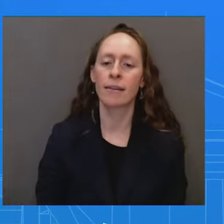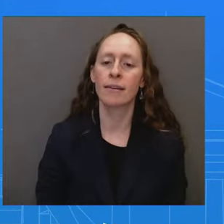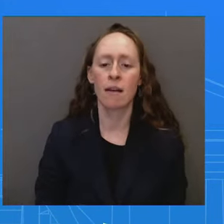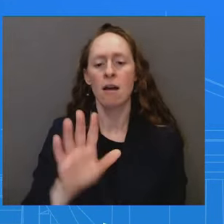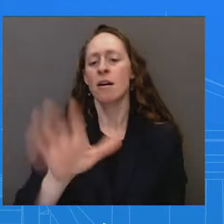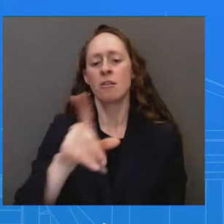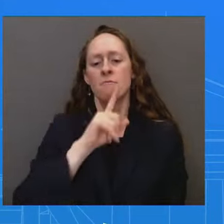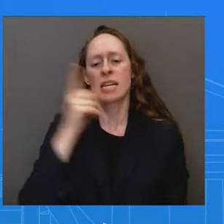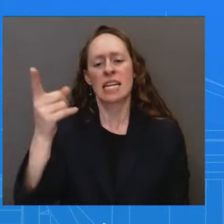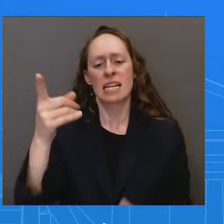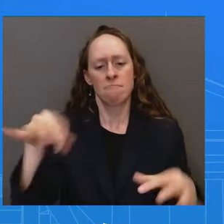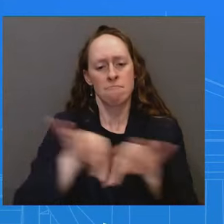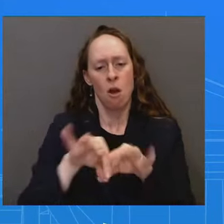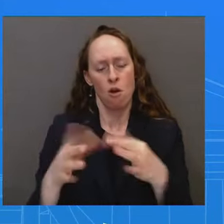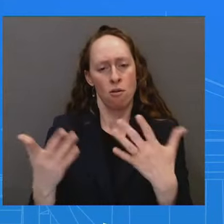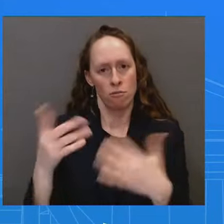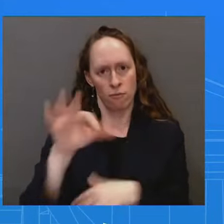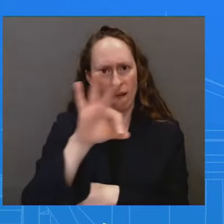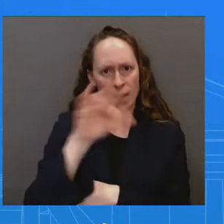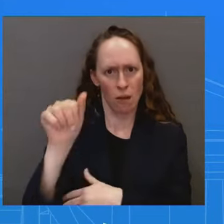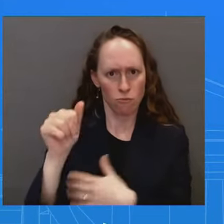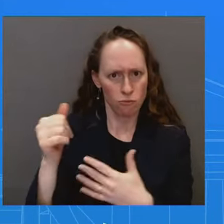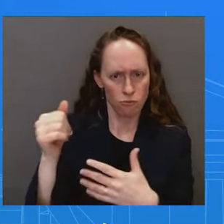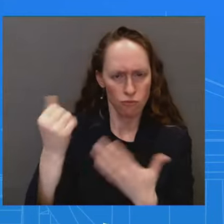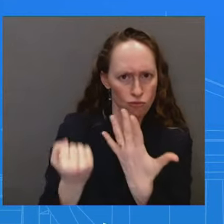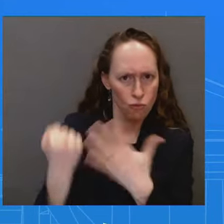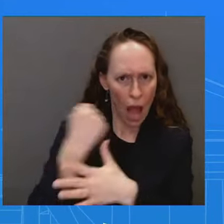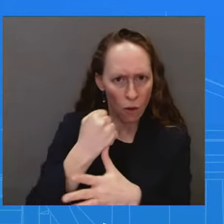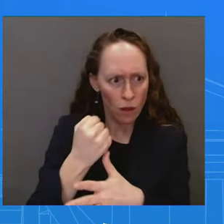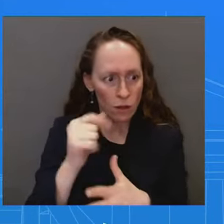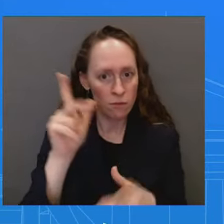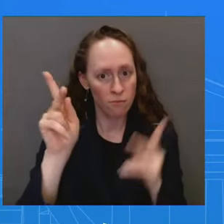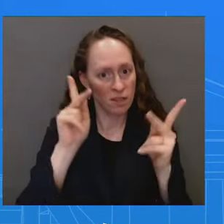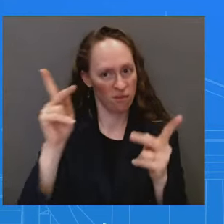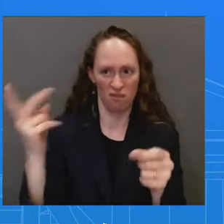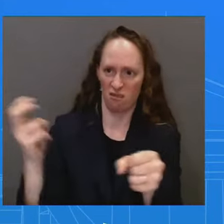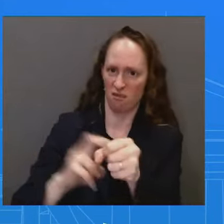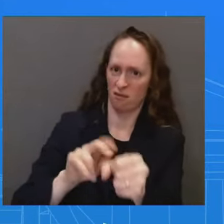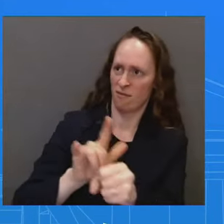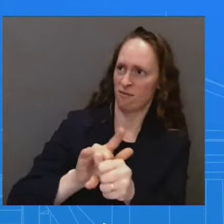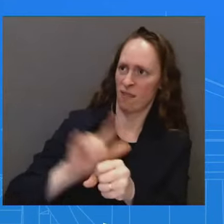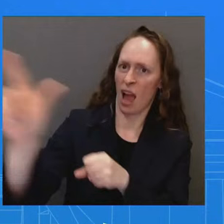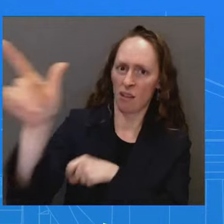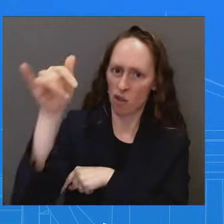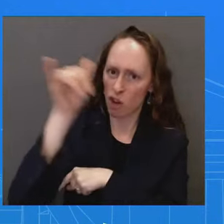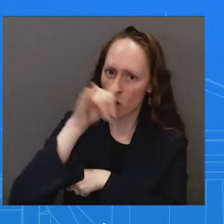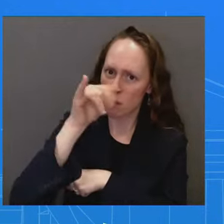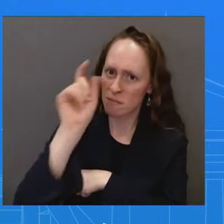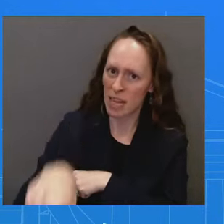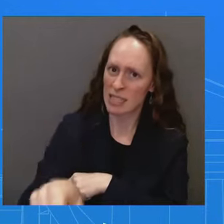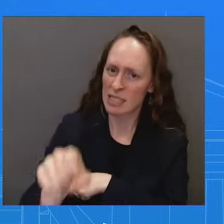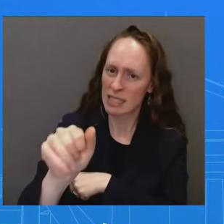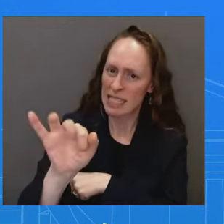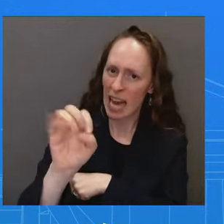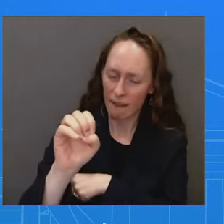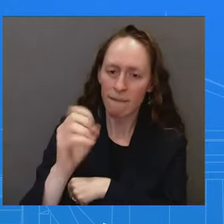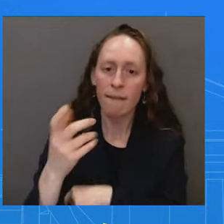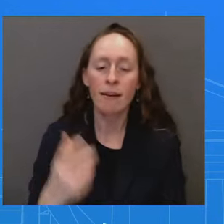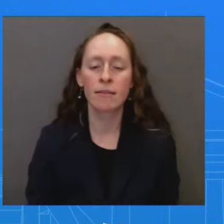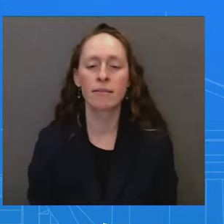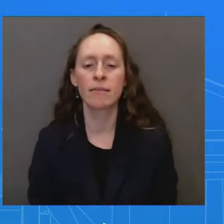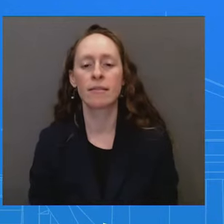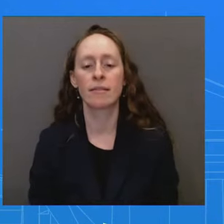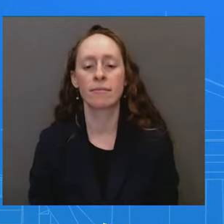safe. That is certainly their approach here and what they believe needs how we need to move forward. Obviously, the Boeing